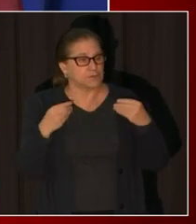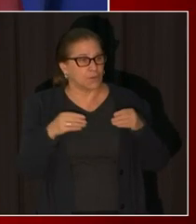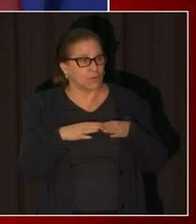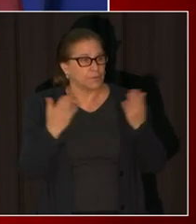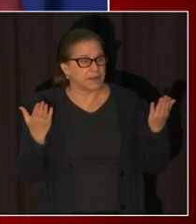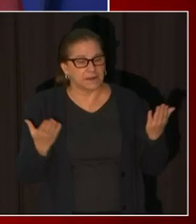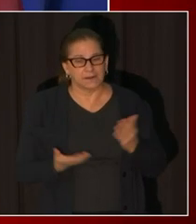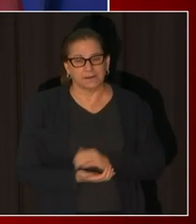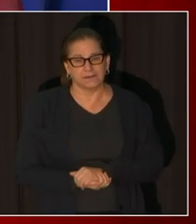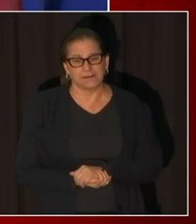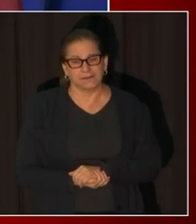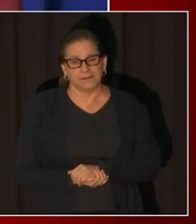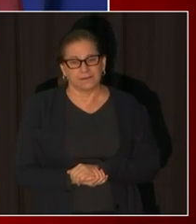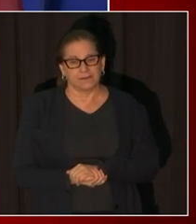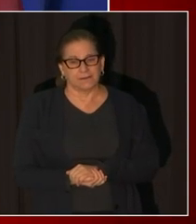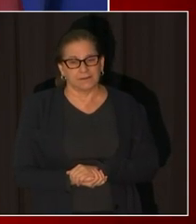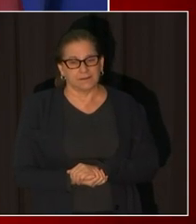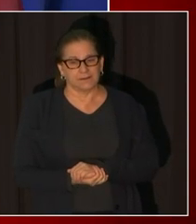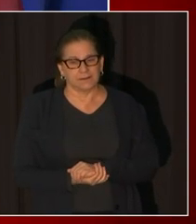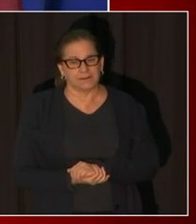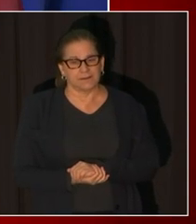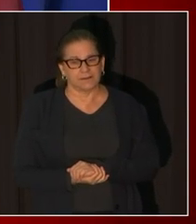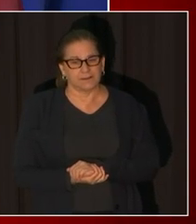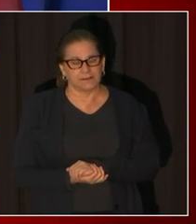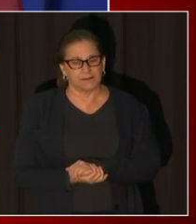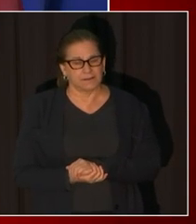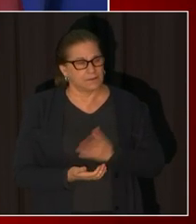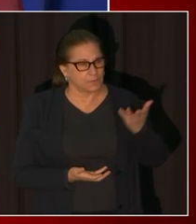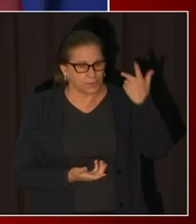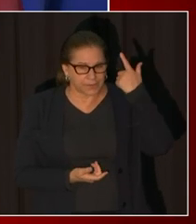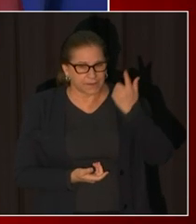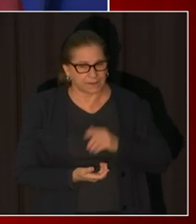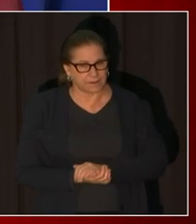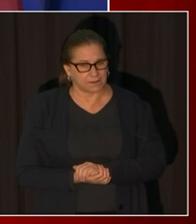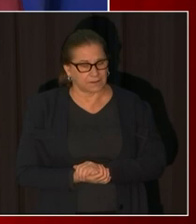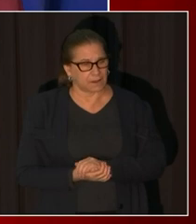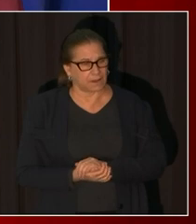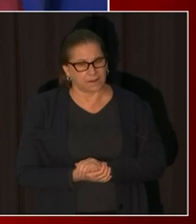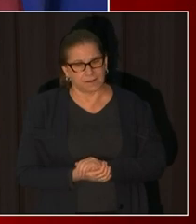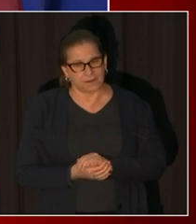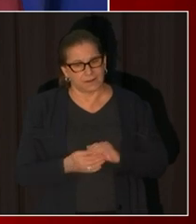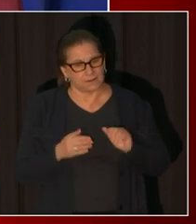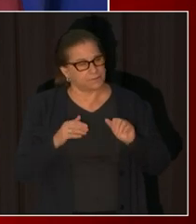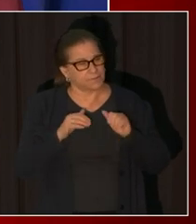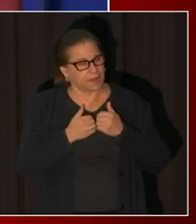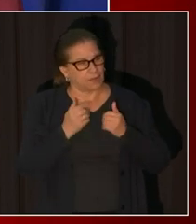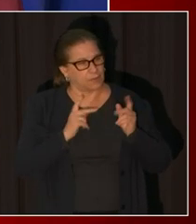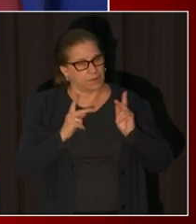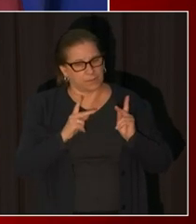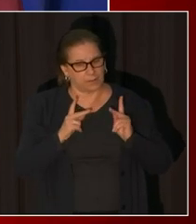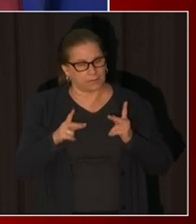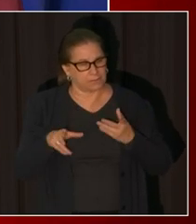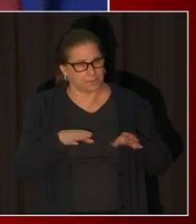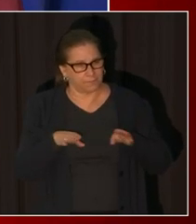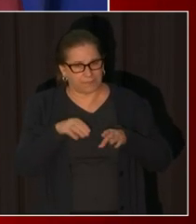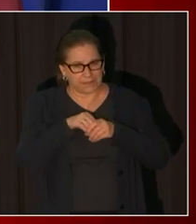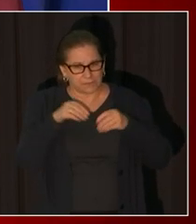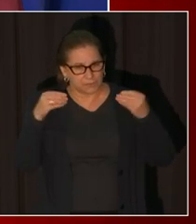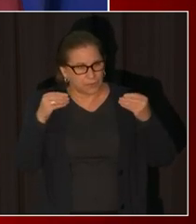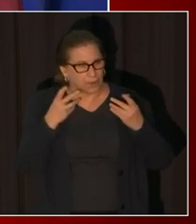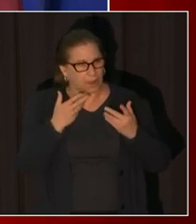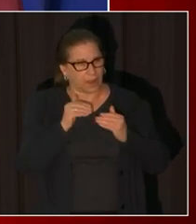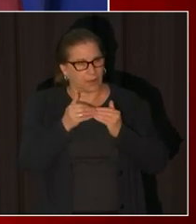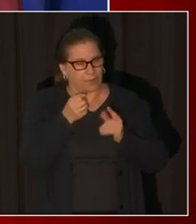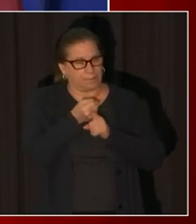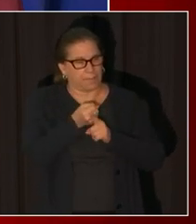thought process behind opening up bookstores and how will it be uh conducted so it's safe for the public sure so on the